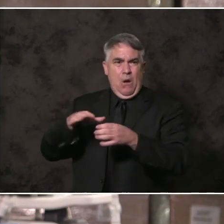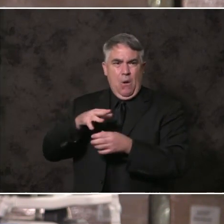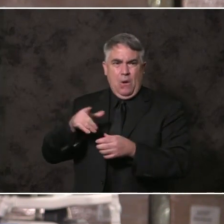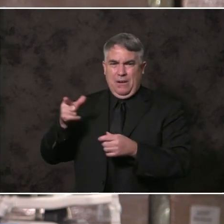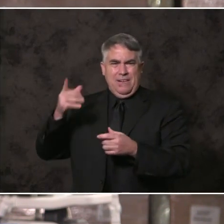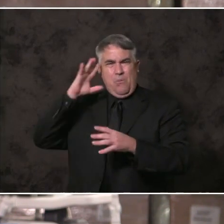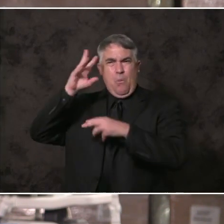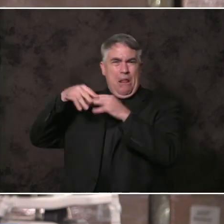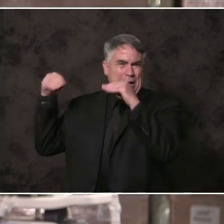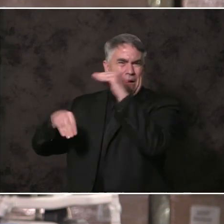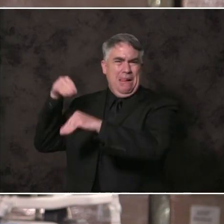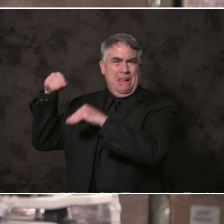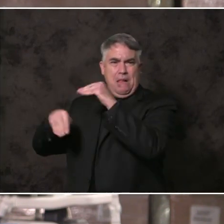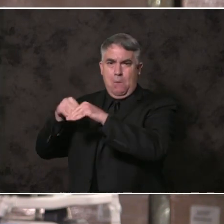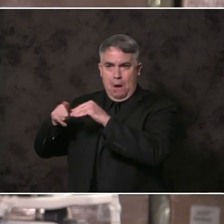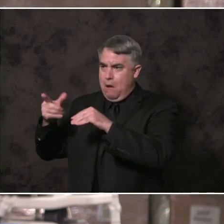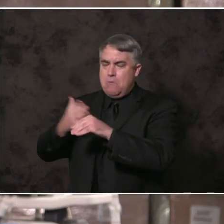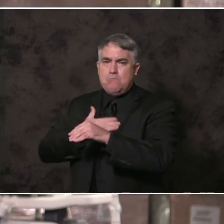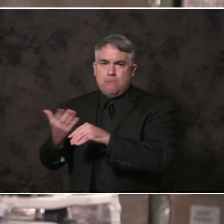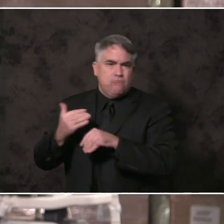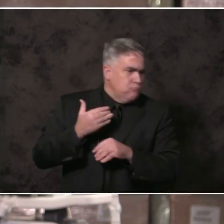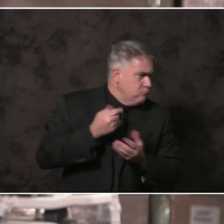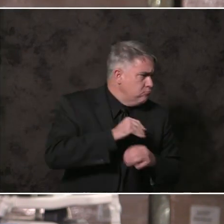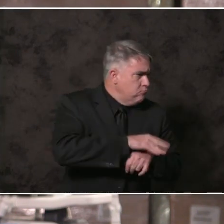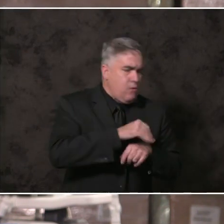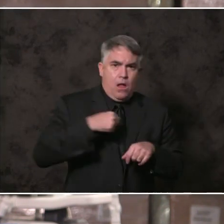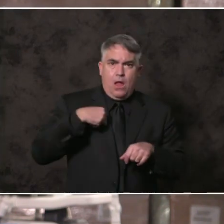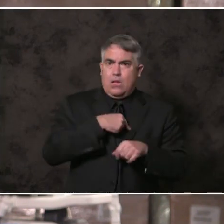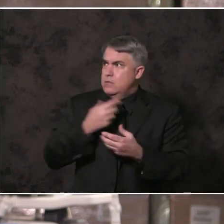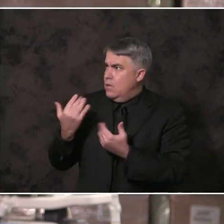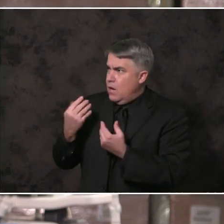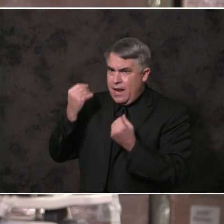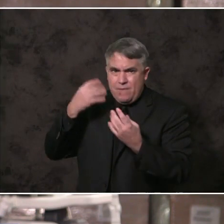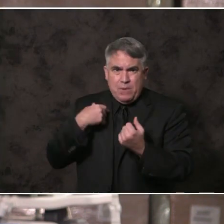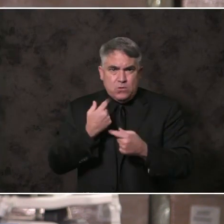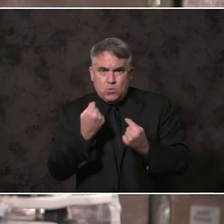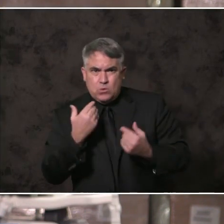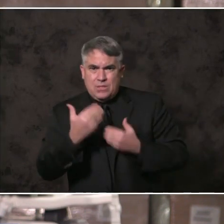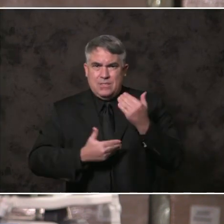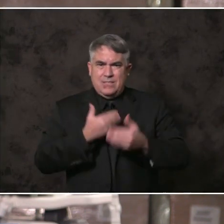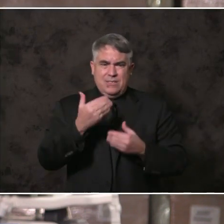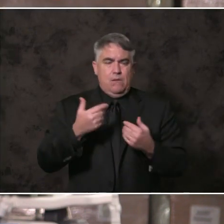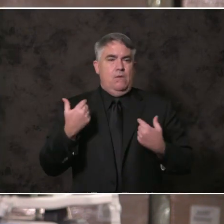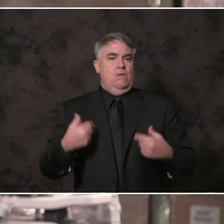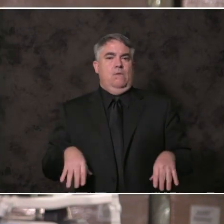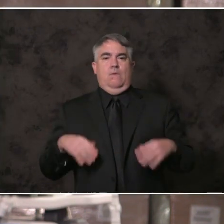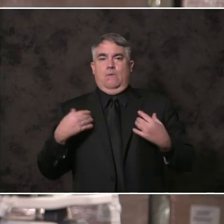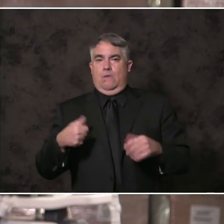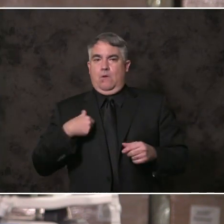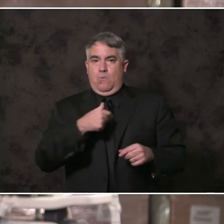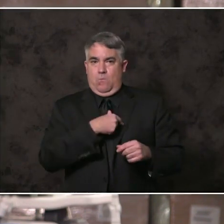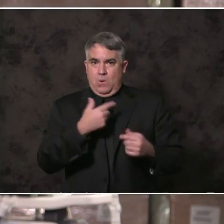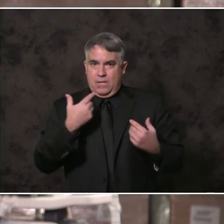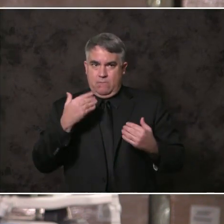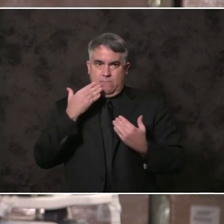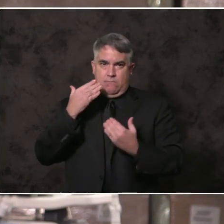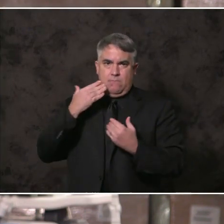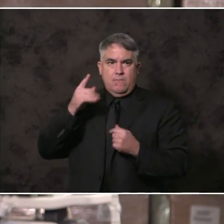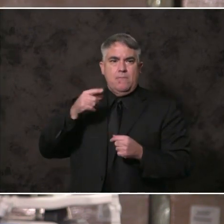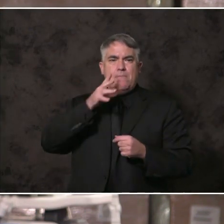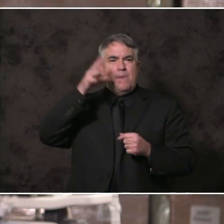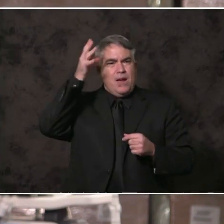supervisor on following the science. And I see it in all of you. Parents, mothers, neighbors,